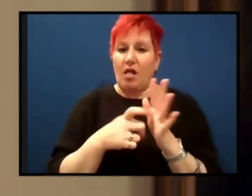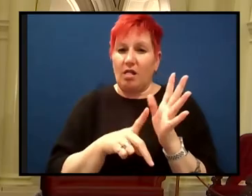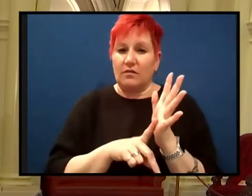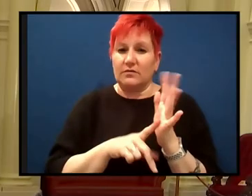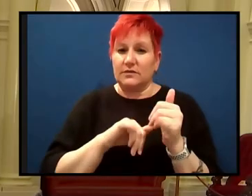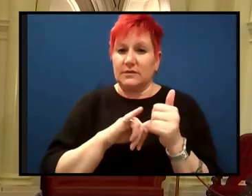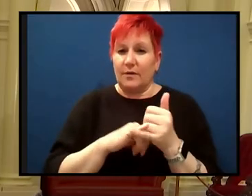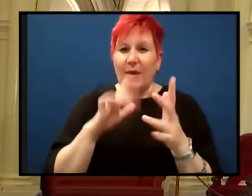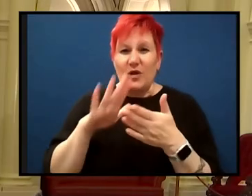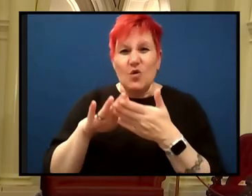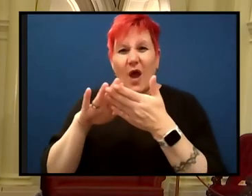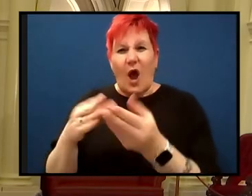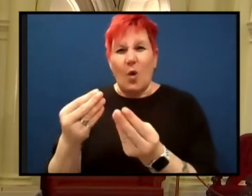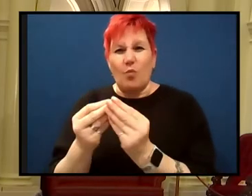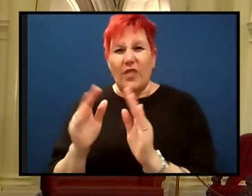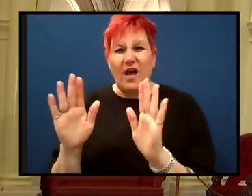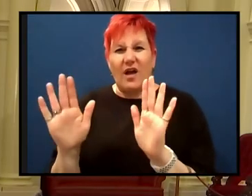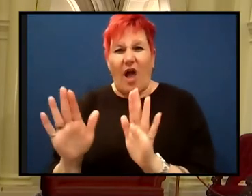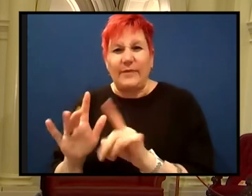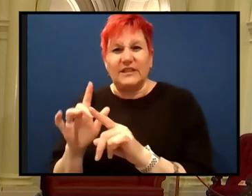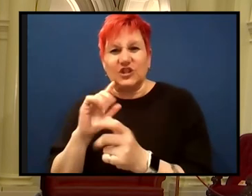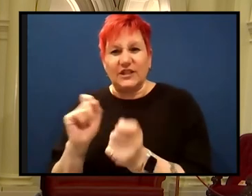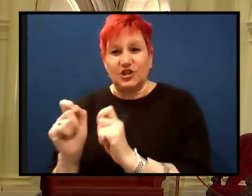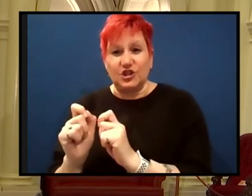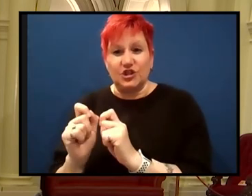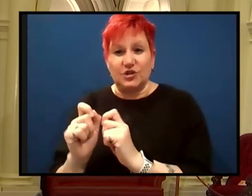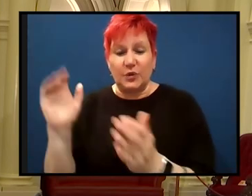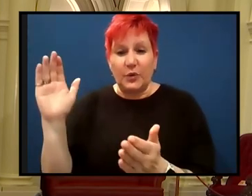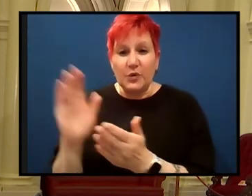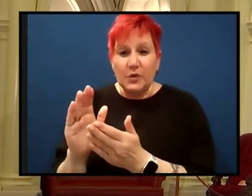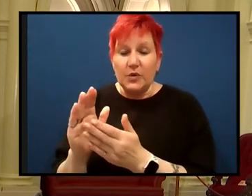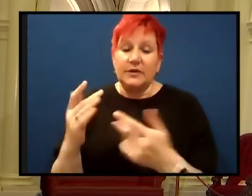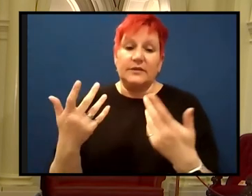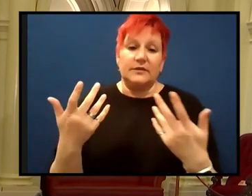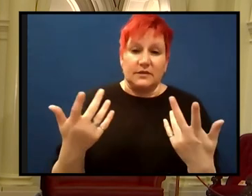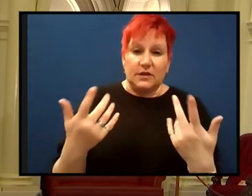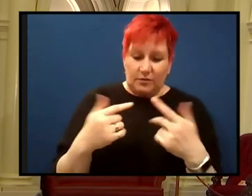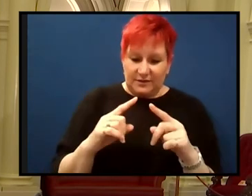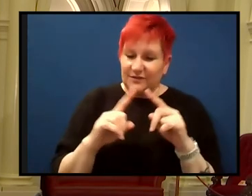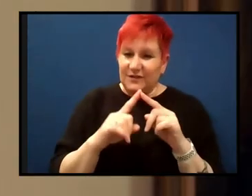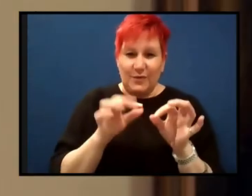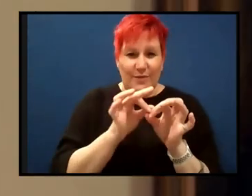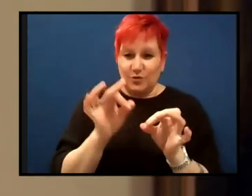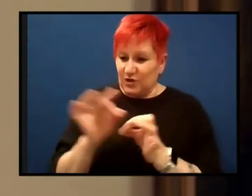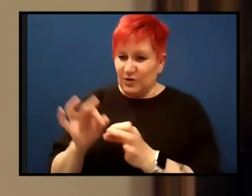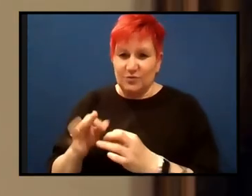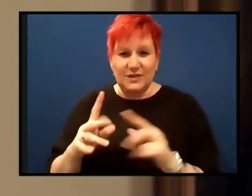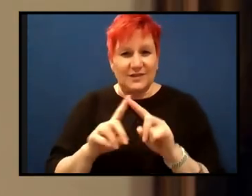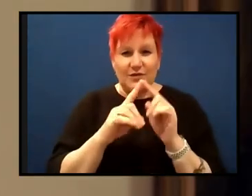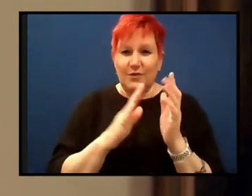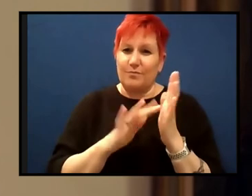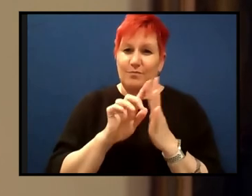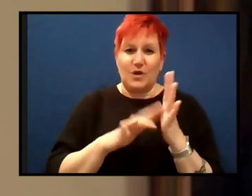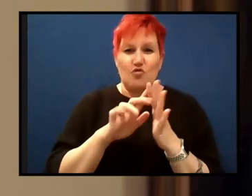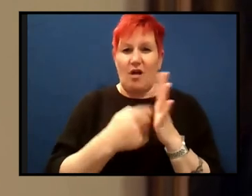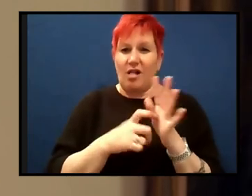you just never know, but certainly in, uh, measurement, measurements of all sorts of, of, of, of things. Uh, so that's one, one